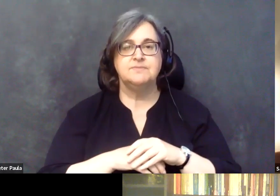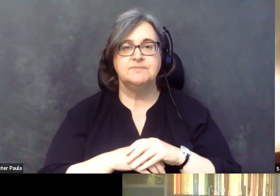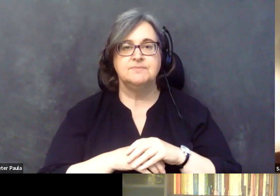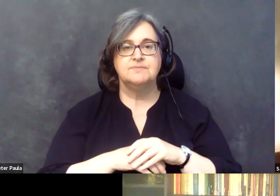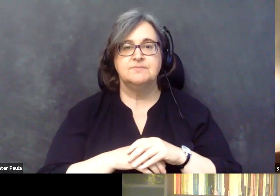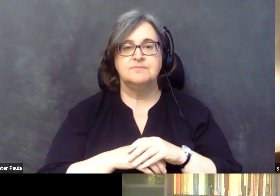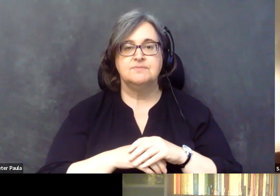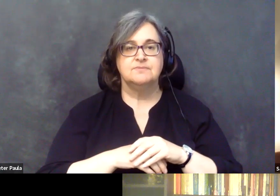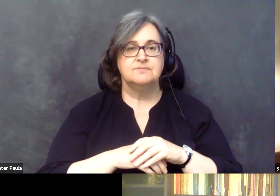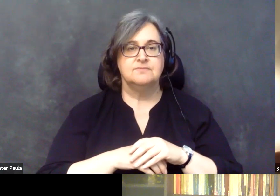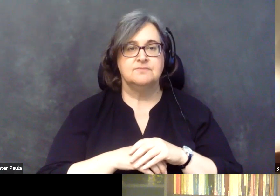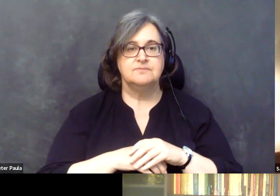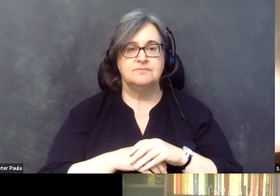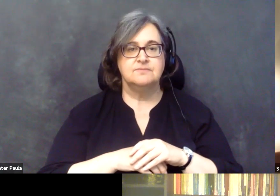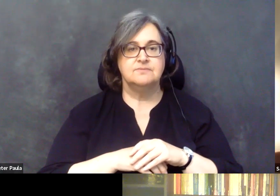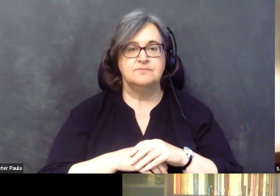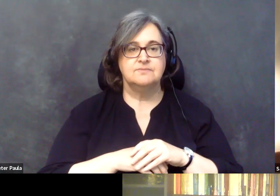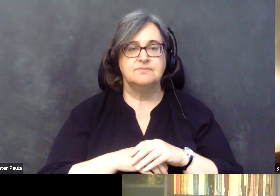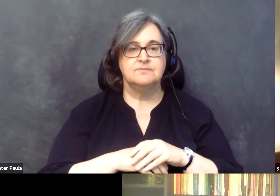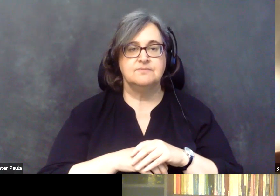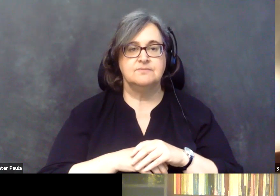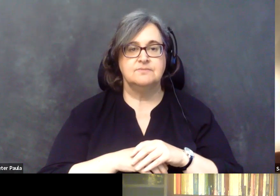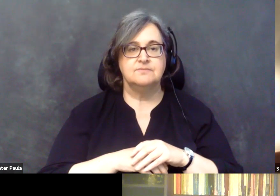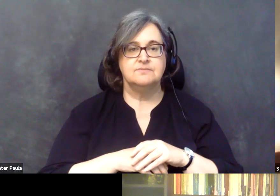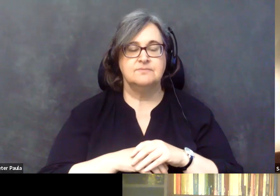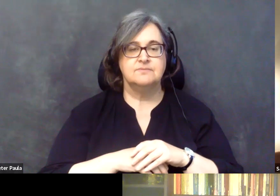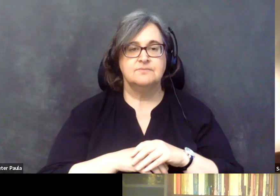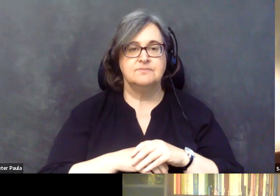you have an ACF, uh, uh, uh,